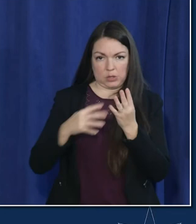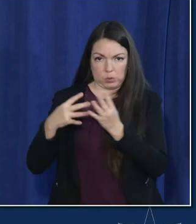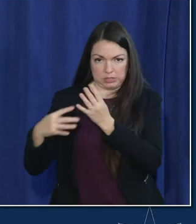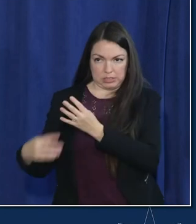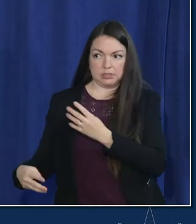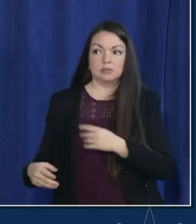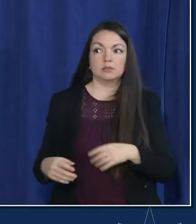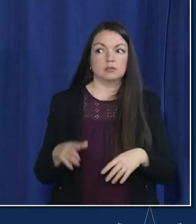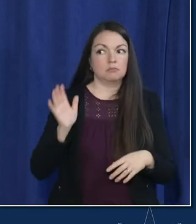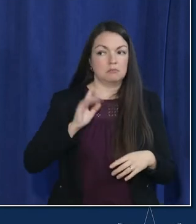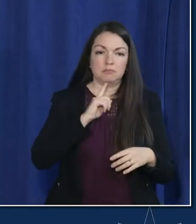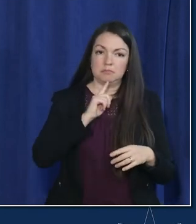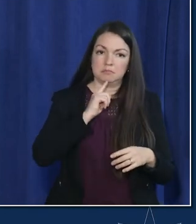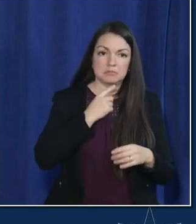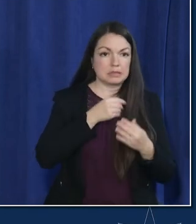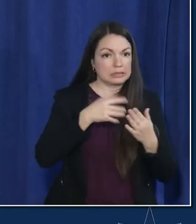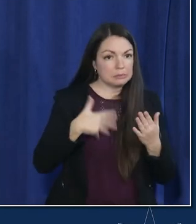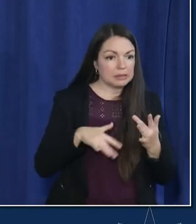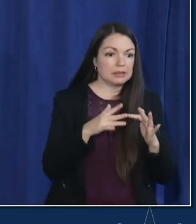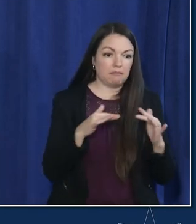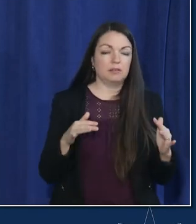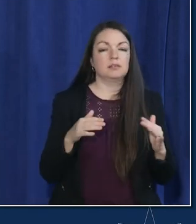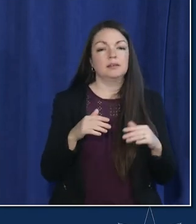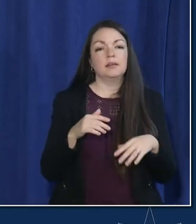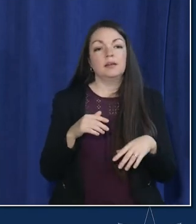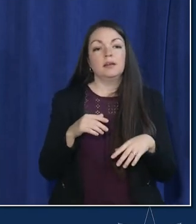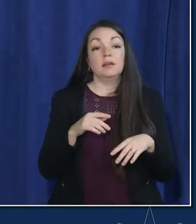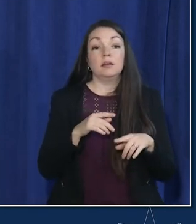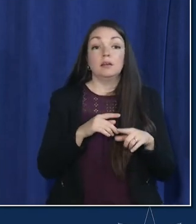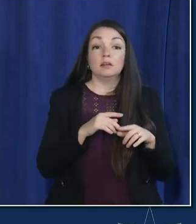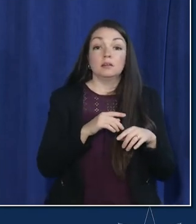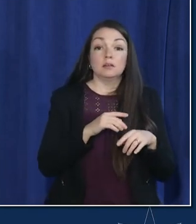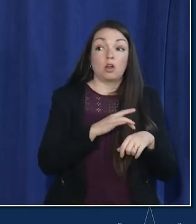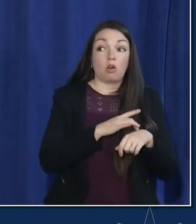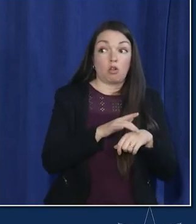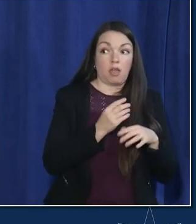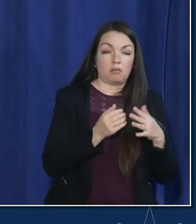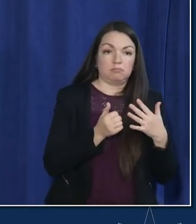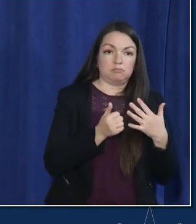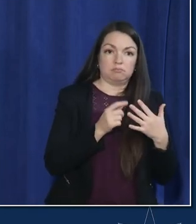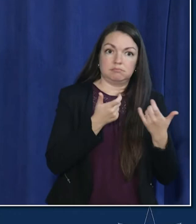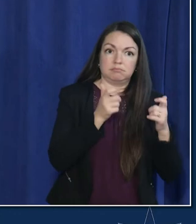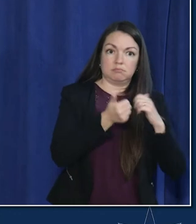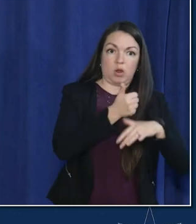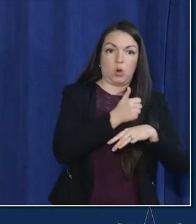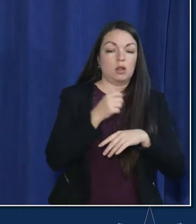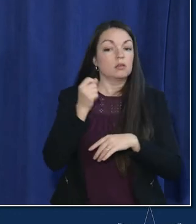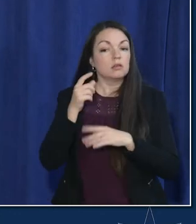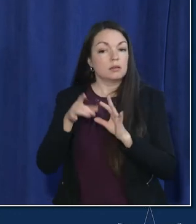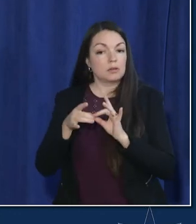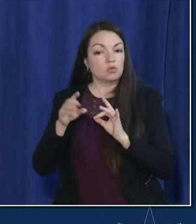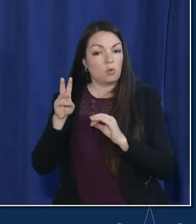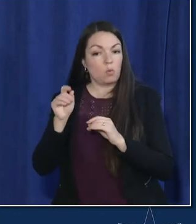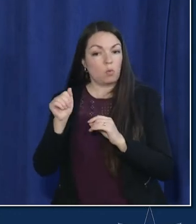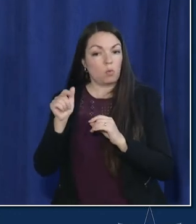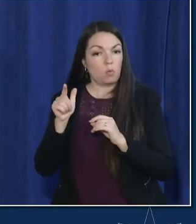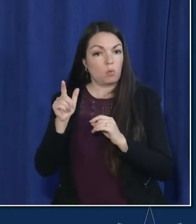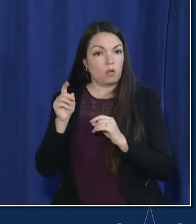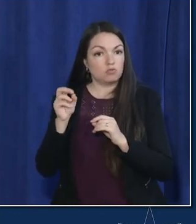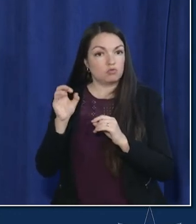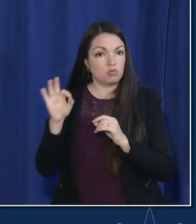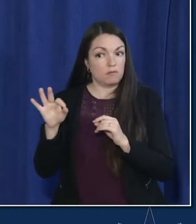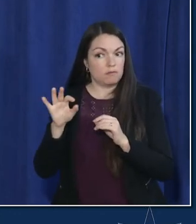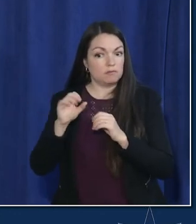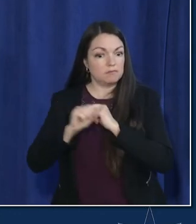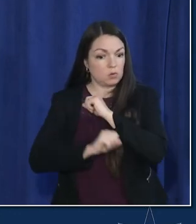etc and so it was a priority of ours really very early on i mentioned the walder foundation um put some money up very early to help